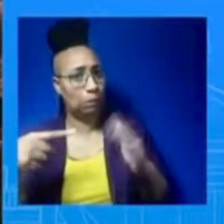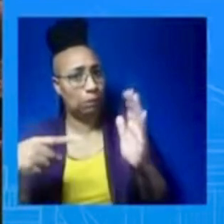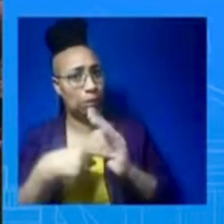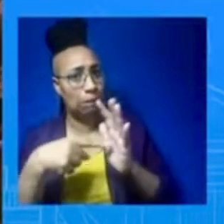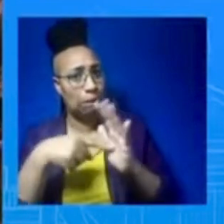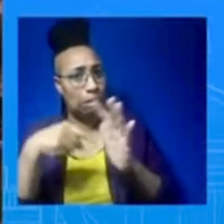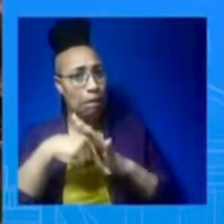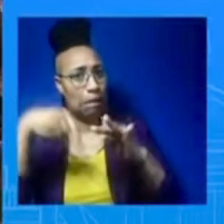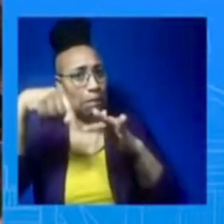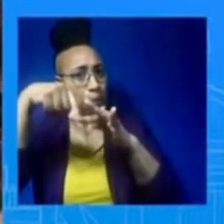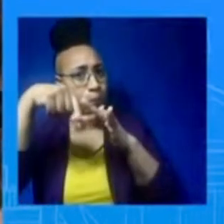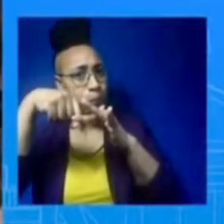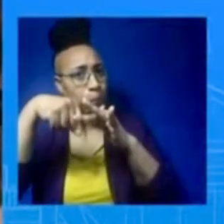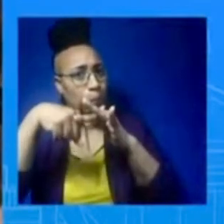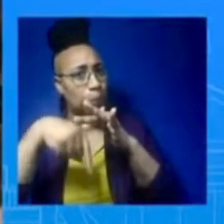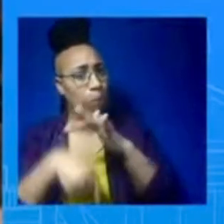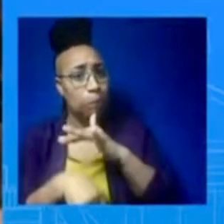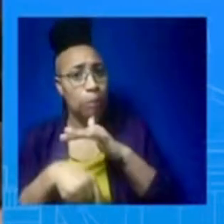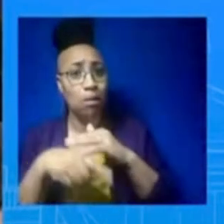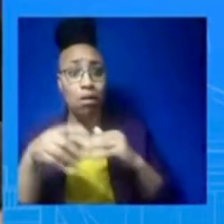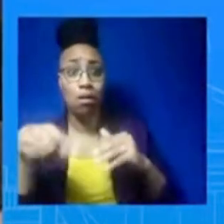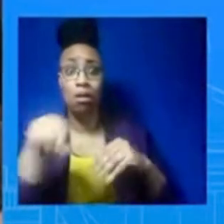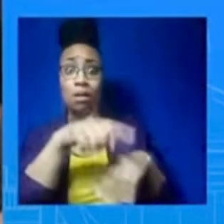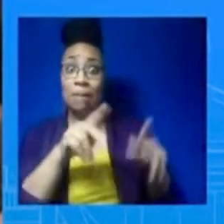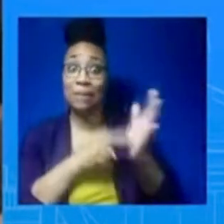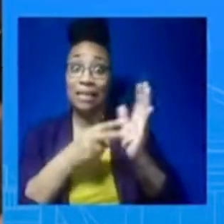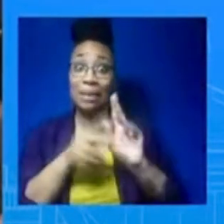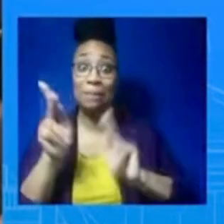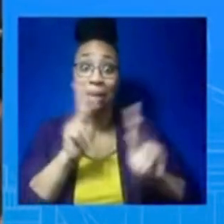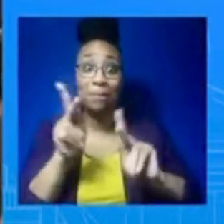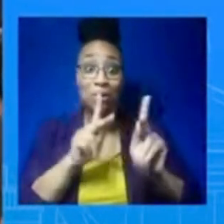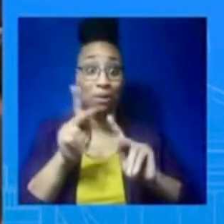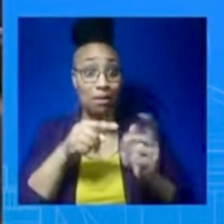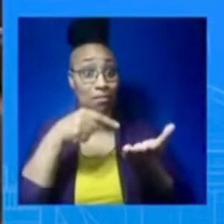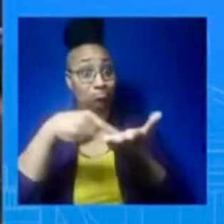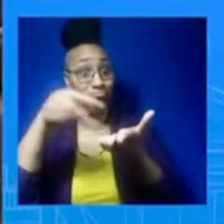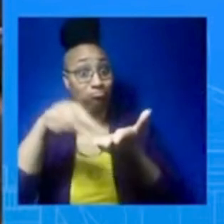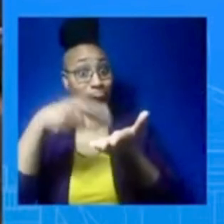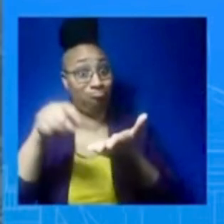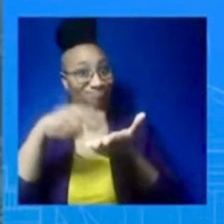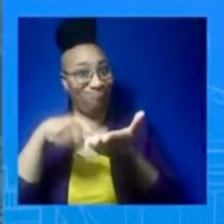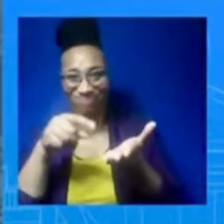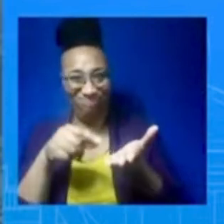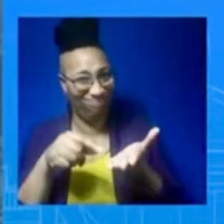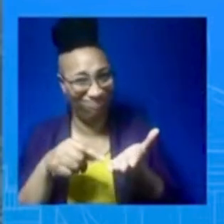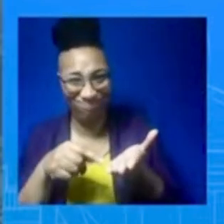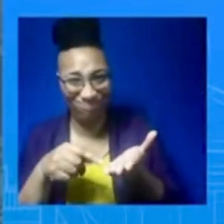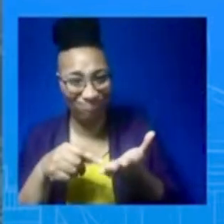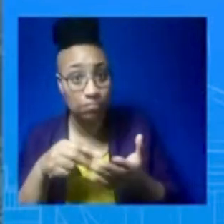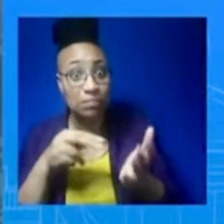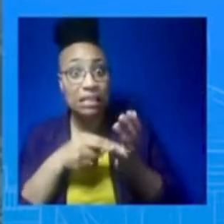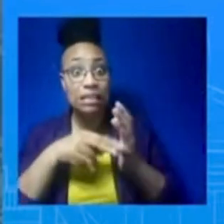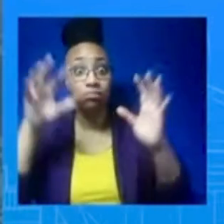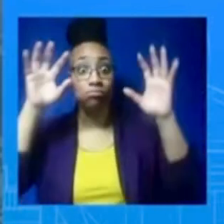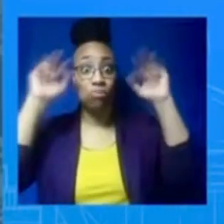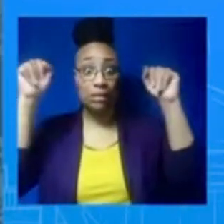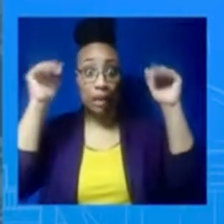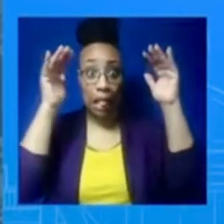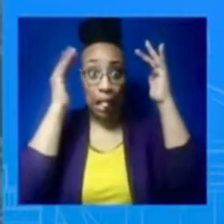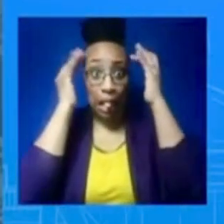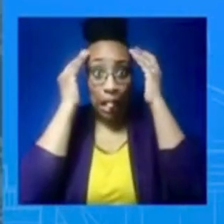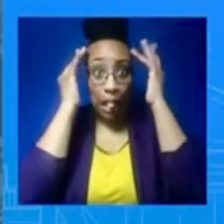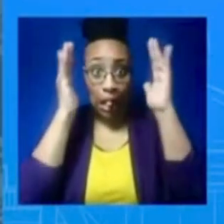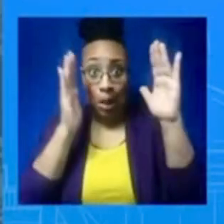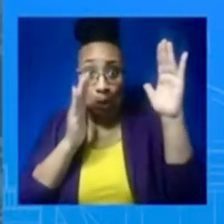that we're seeing a crack in the economic foundation because of inflation? So, just two things about that